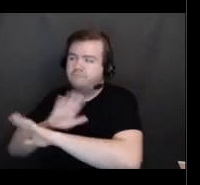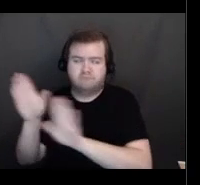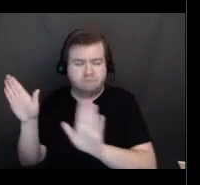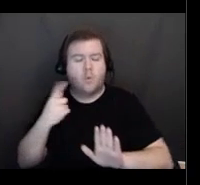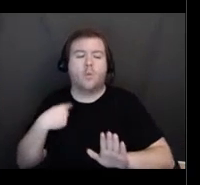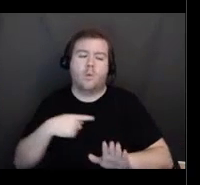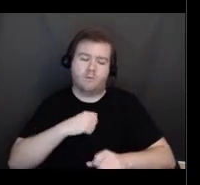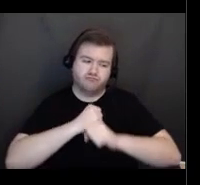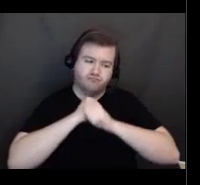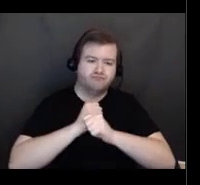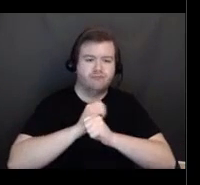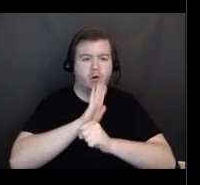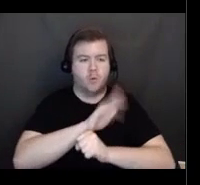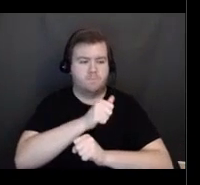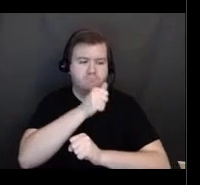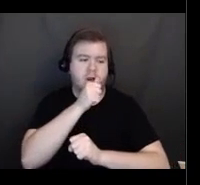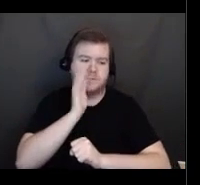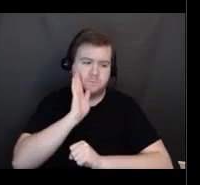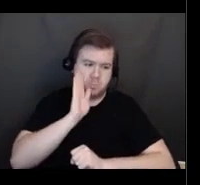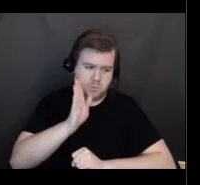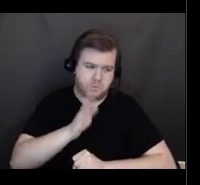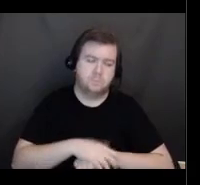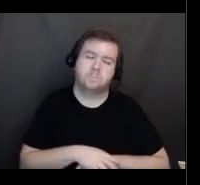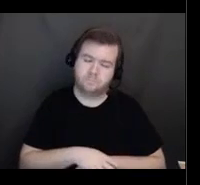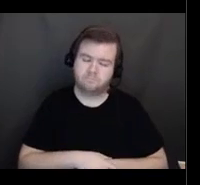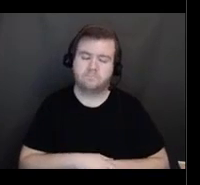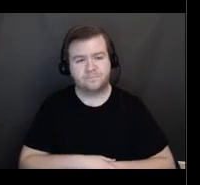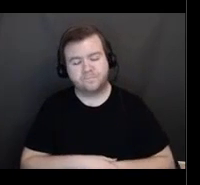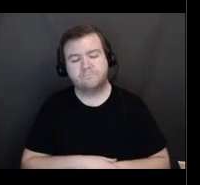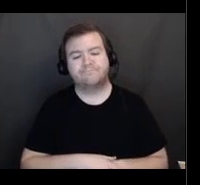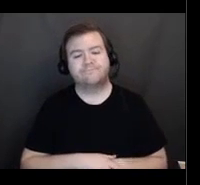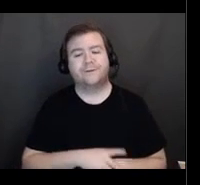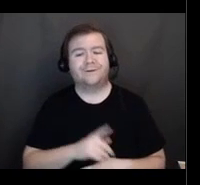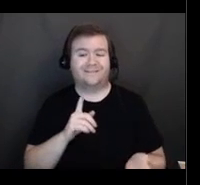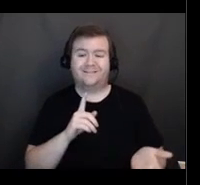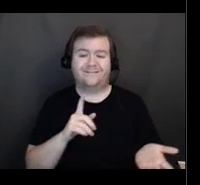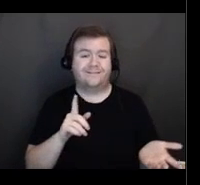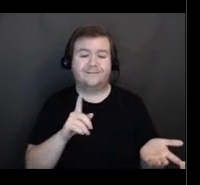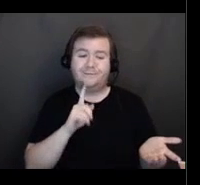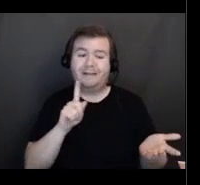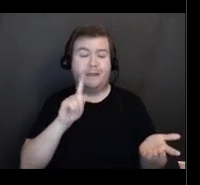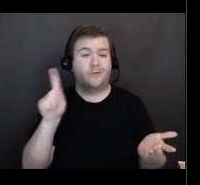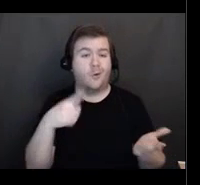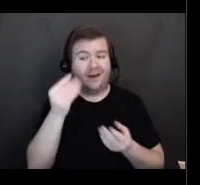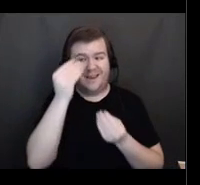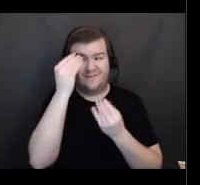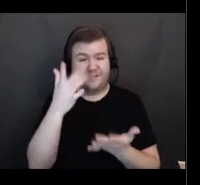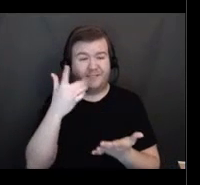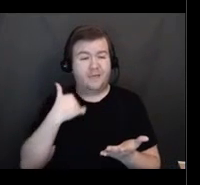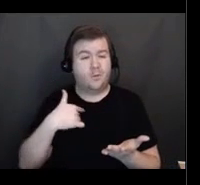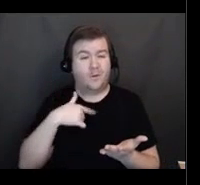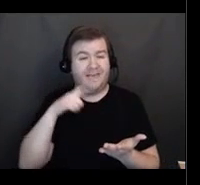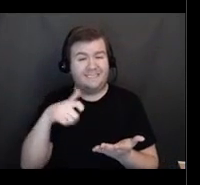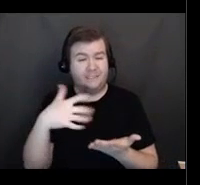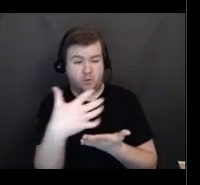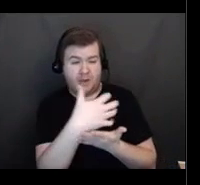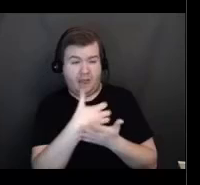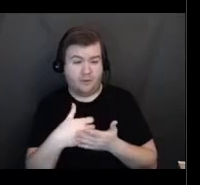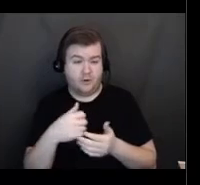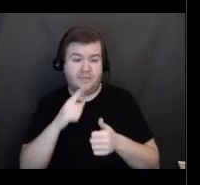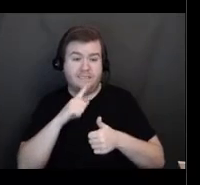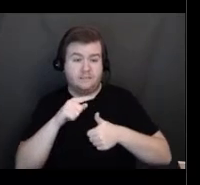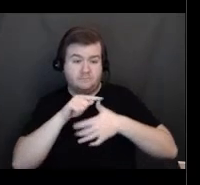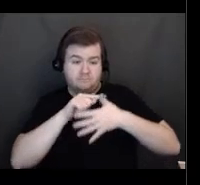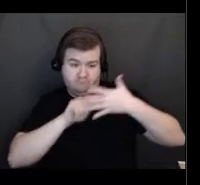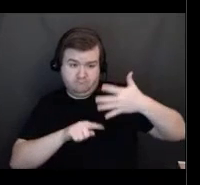And the only information that we need to gather from folks is their first,